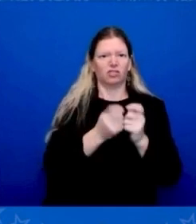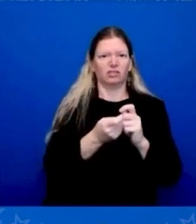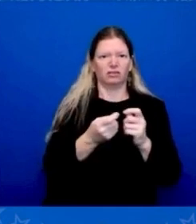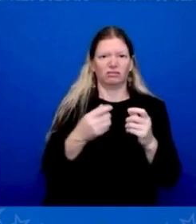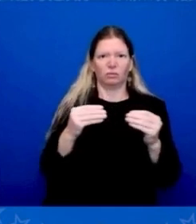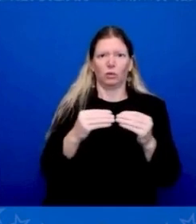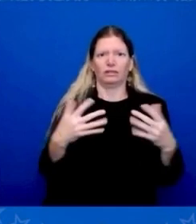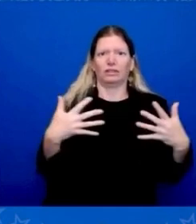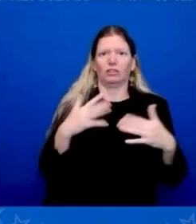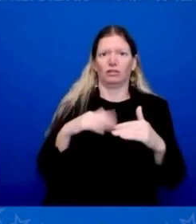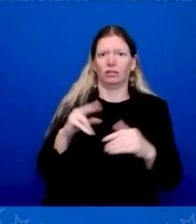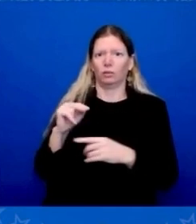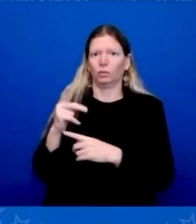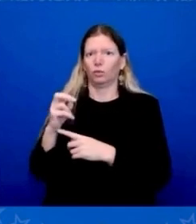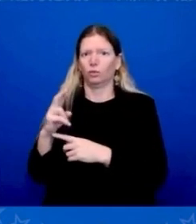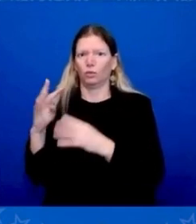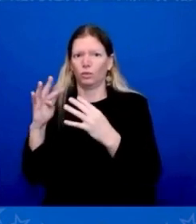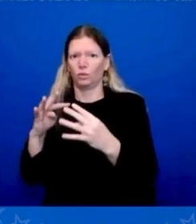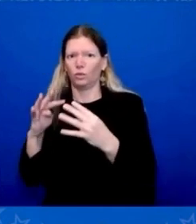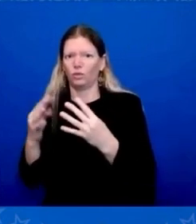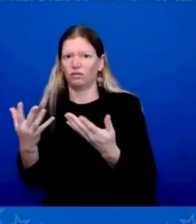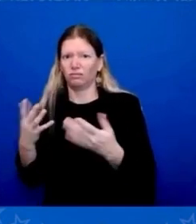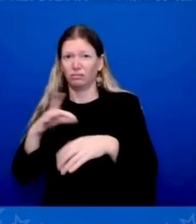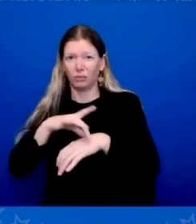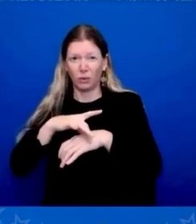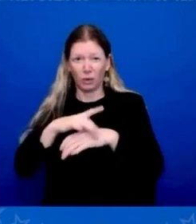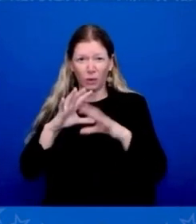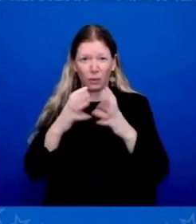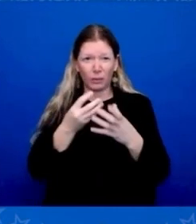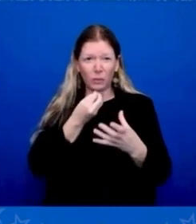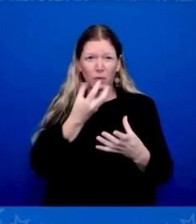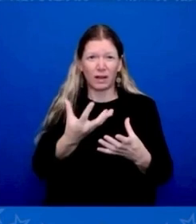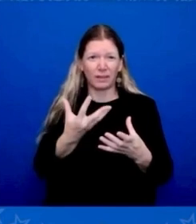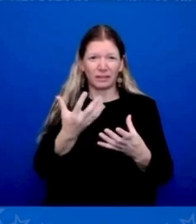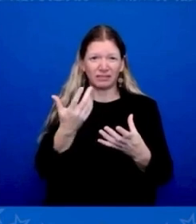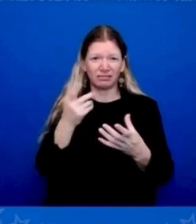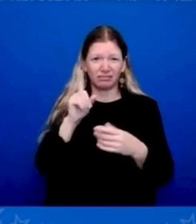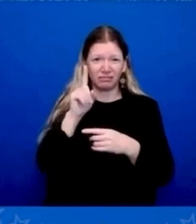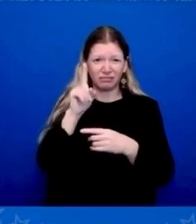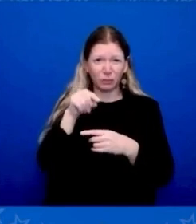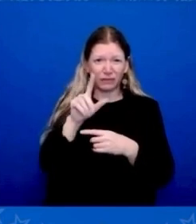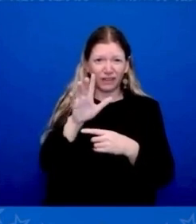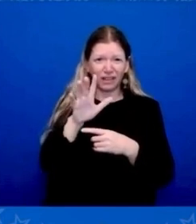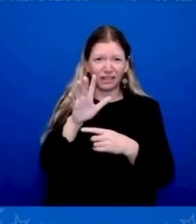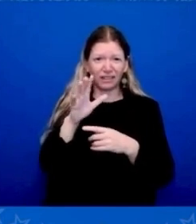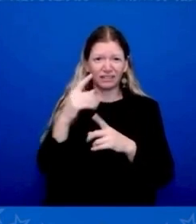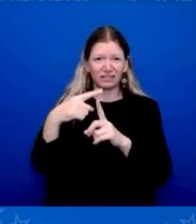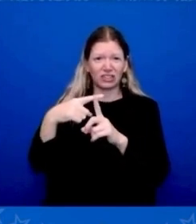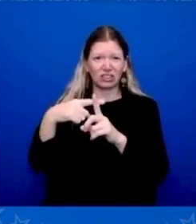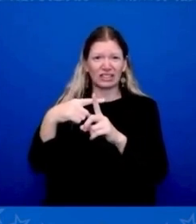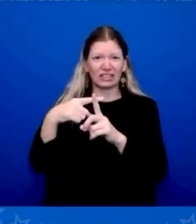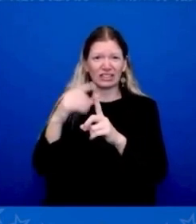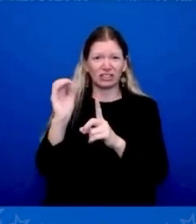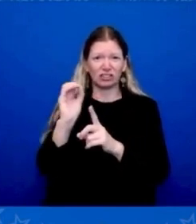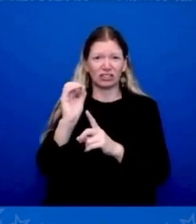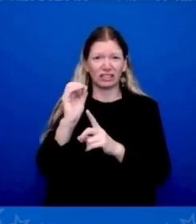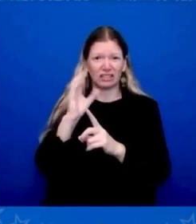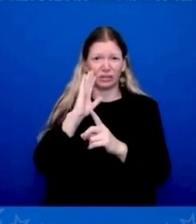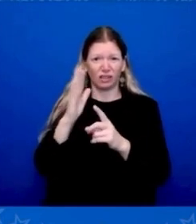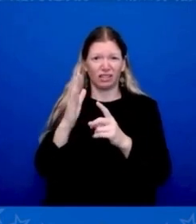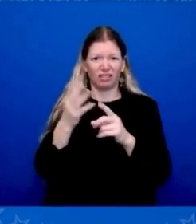years. It would be real trouble. There's no way back from that. And so